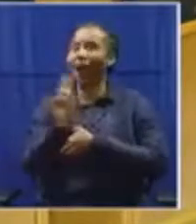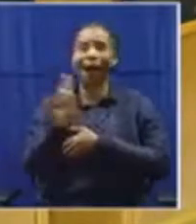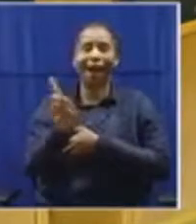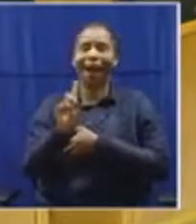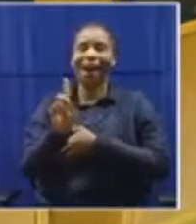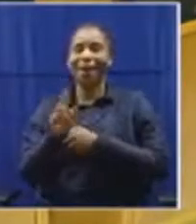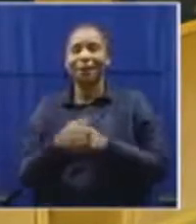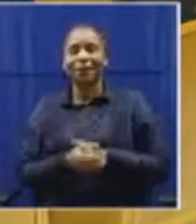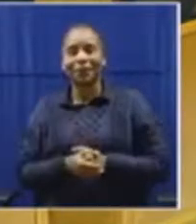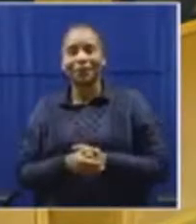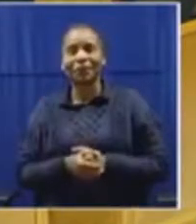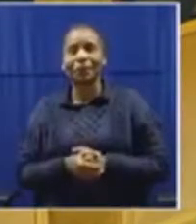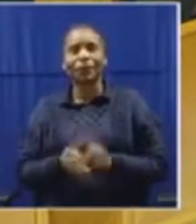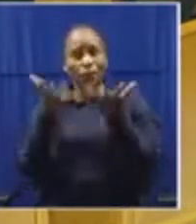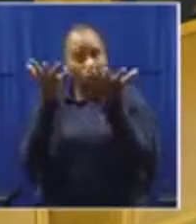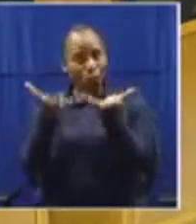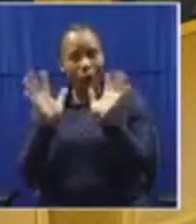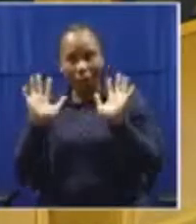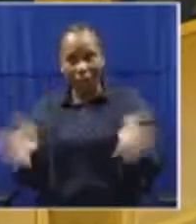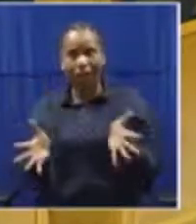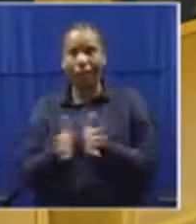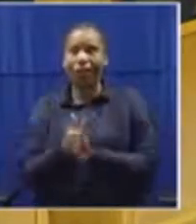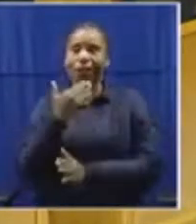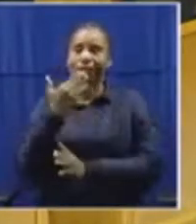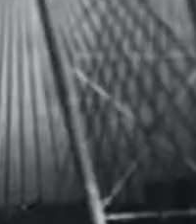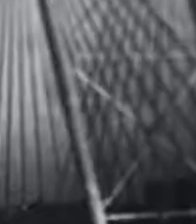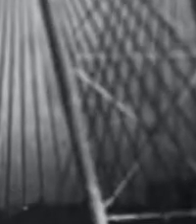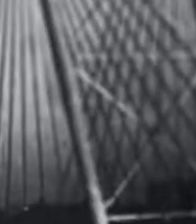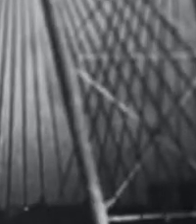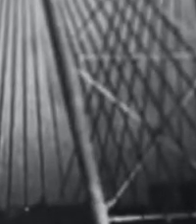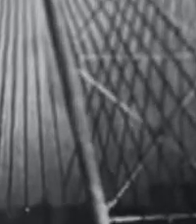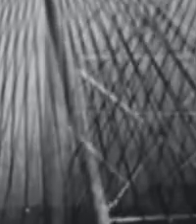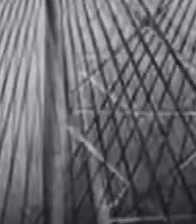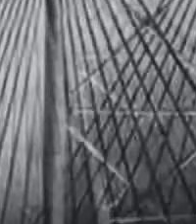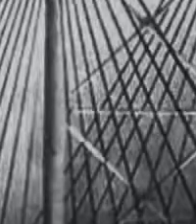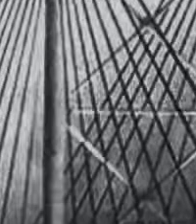So that's what it is. Thank you, Honourable Speaker. Thank you, Mr.